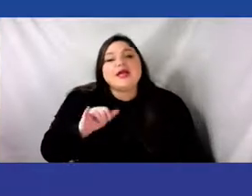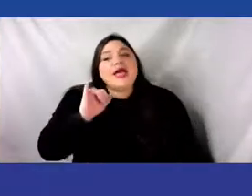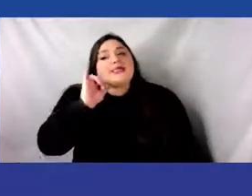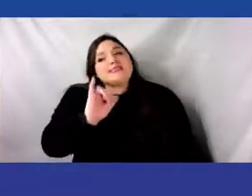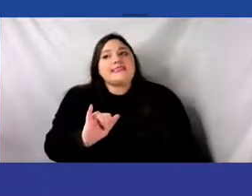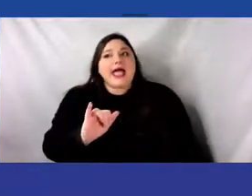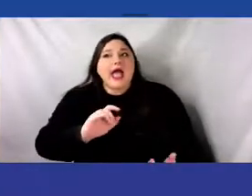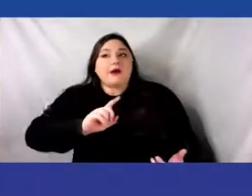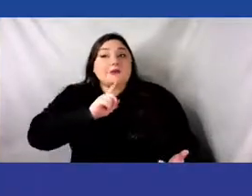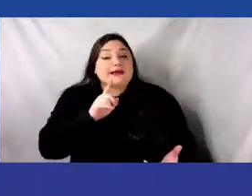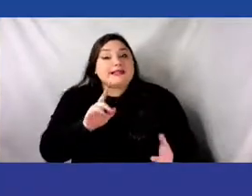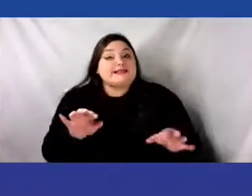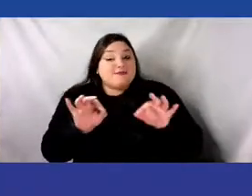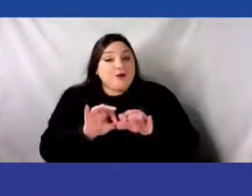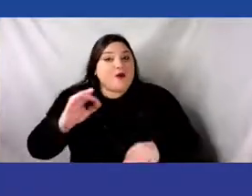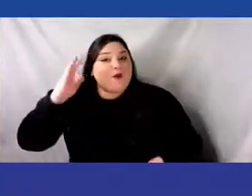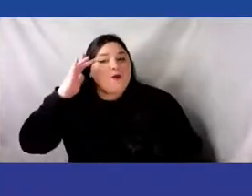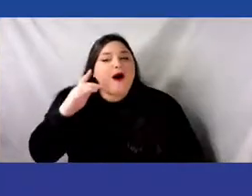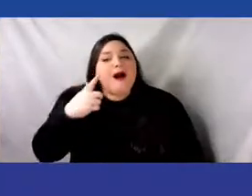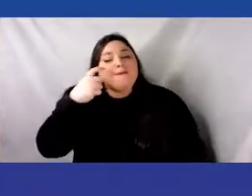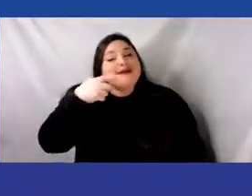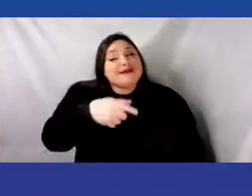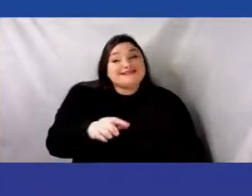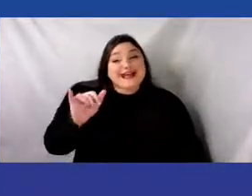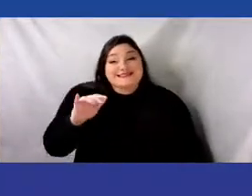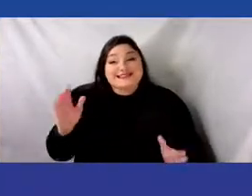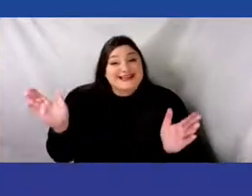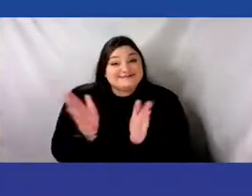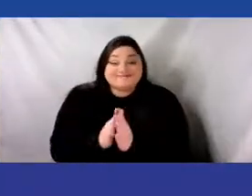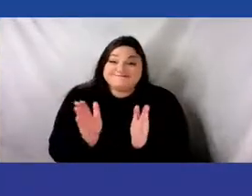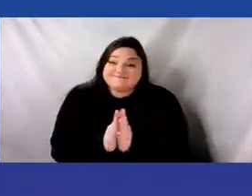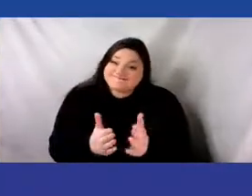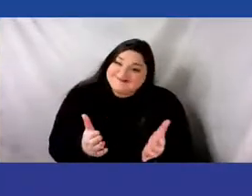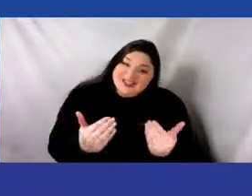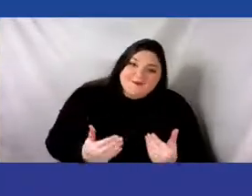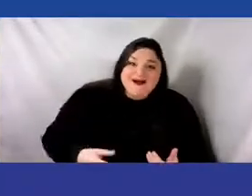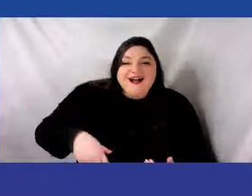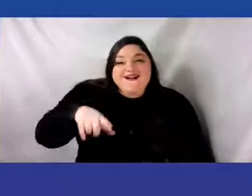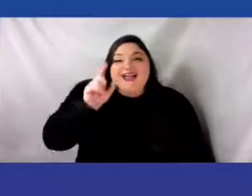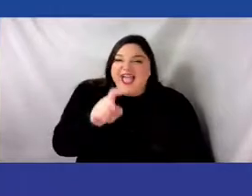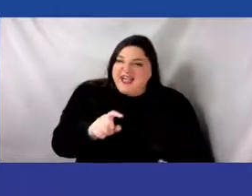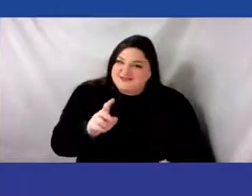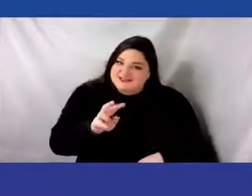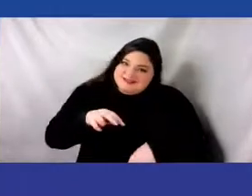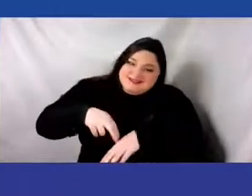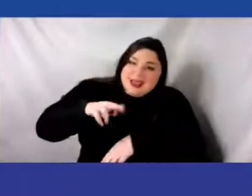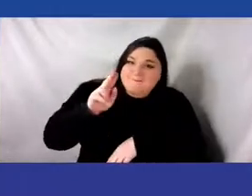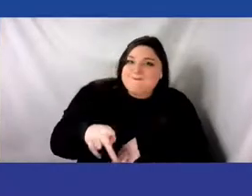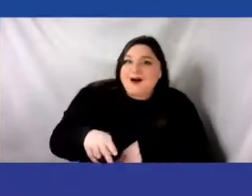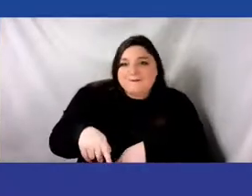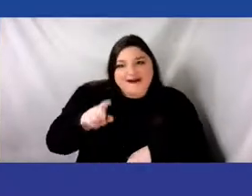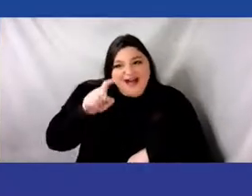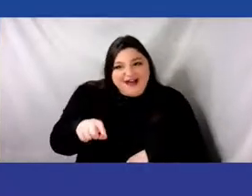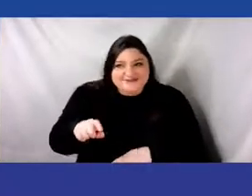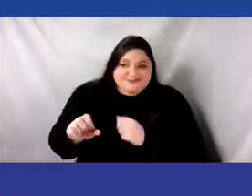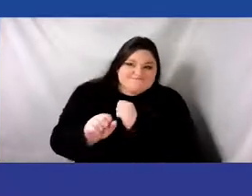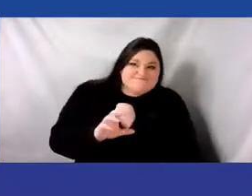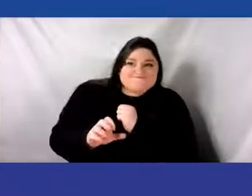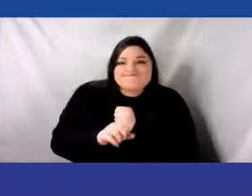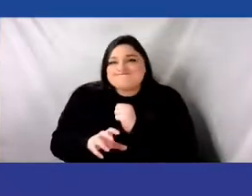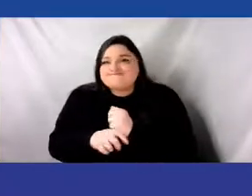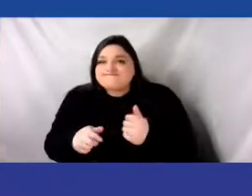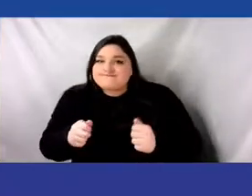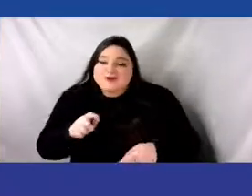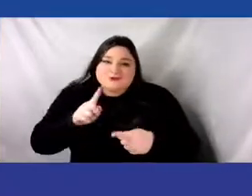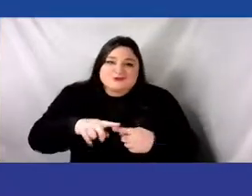know, come on, you got to step up to the gram, 50 plus people. Or otherwise, you know,